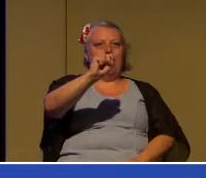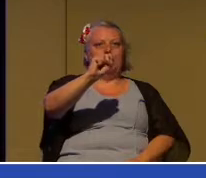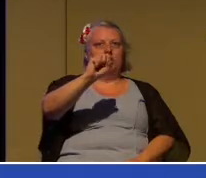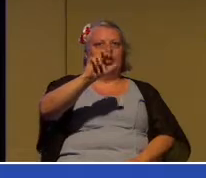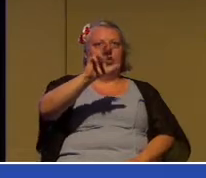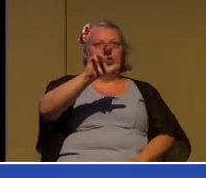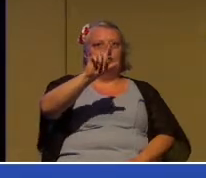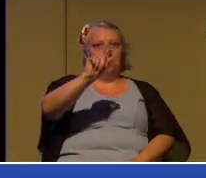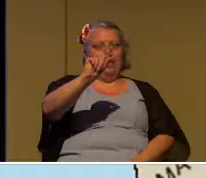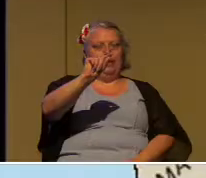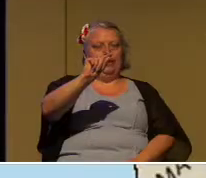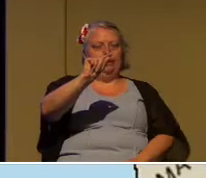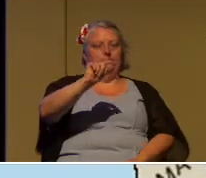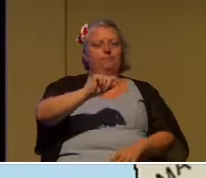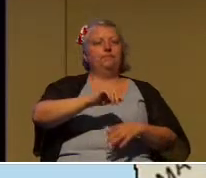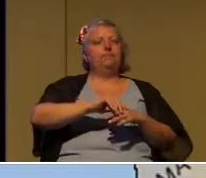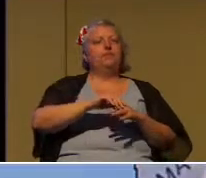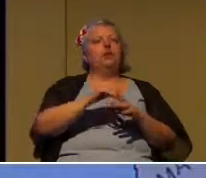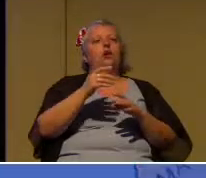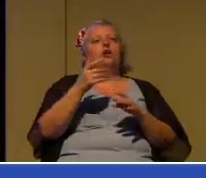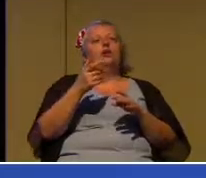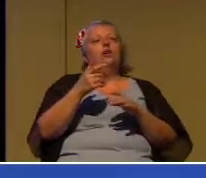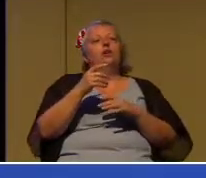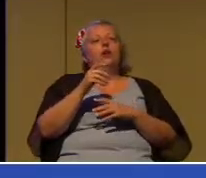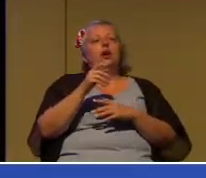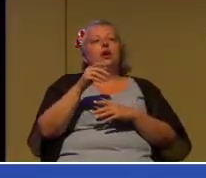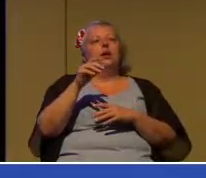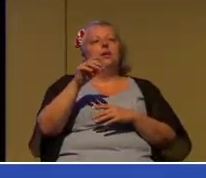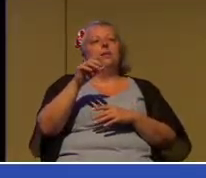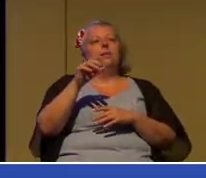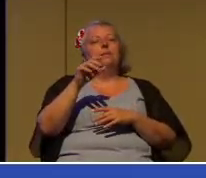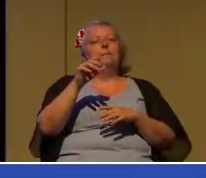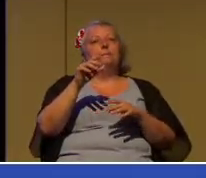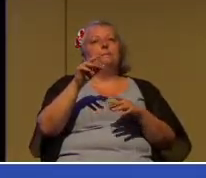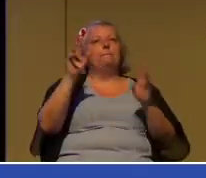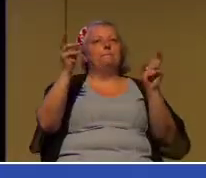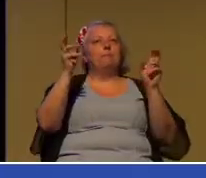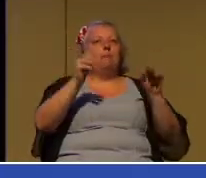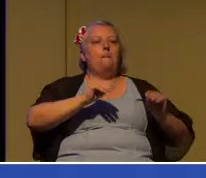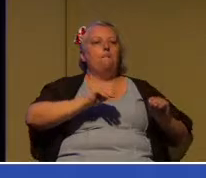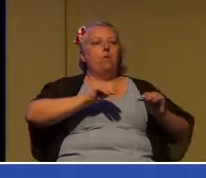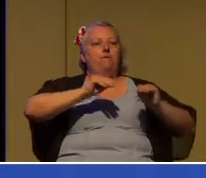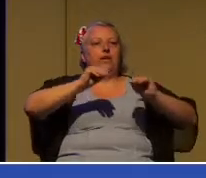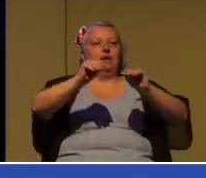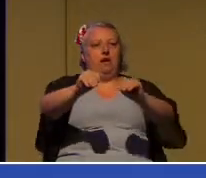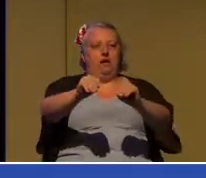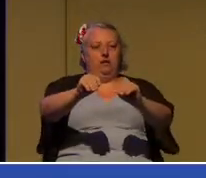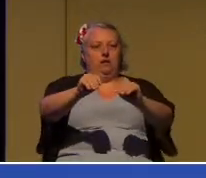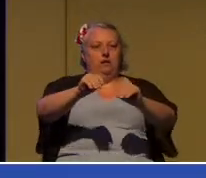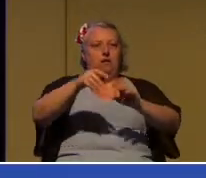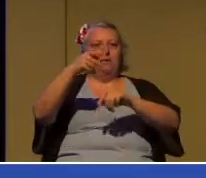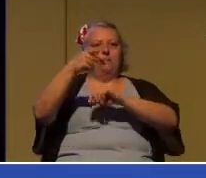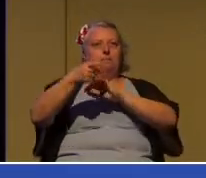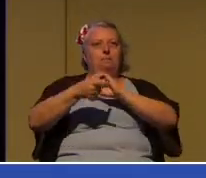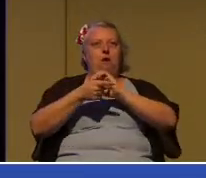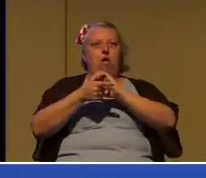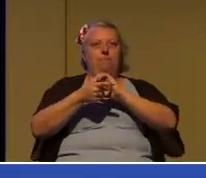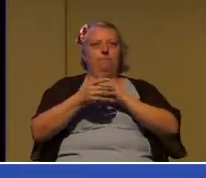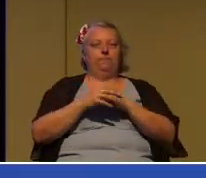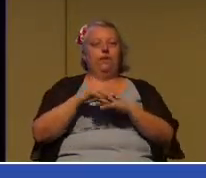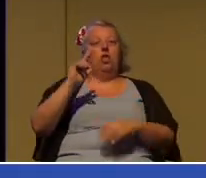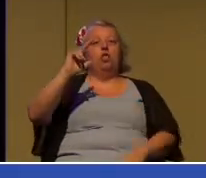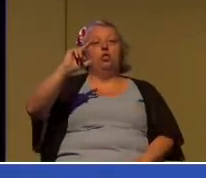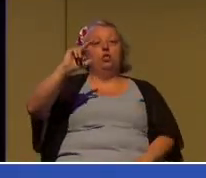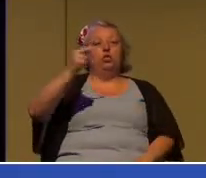Quick review of the background. You will recall that Paul is on his third missionary journey. He started